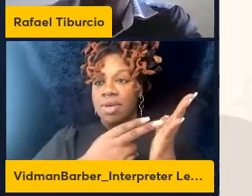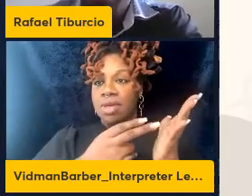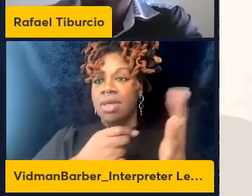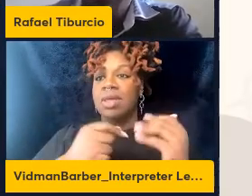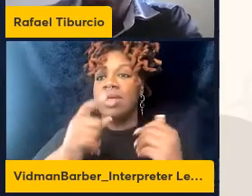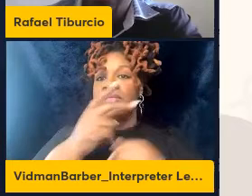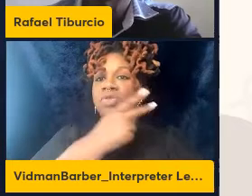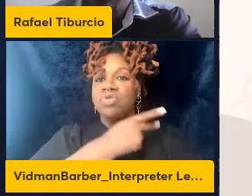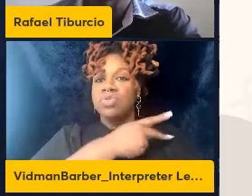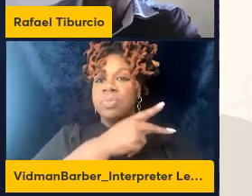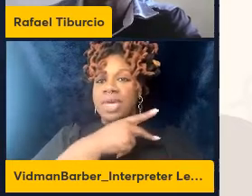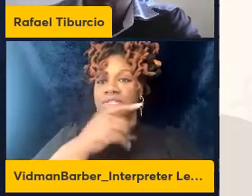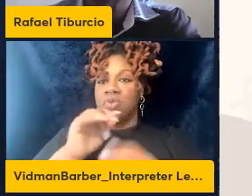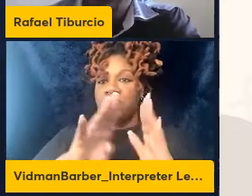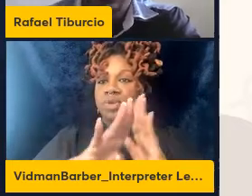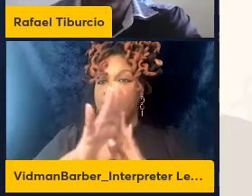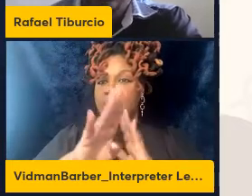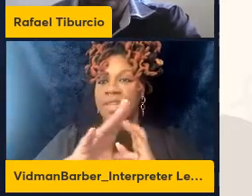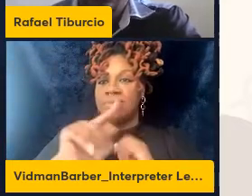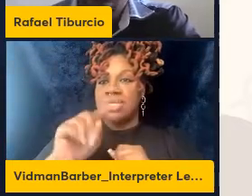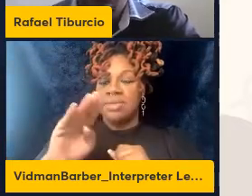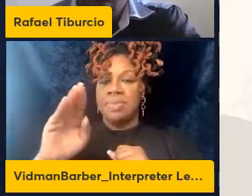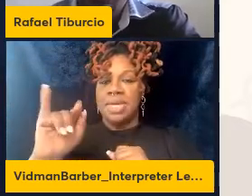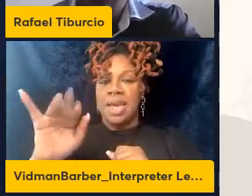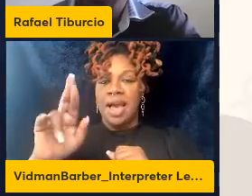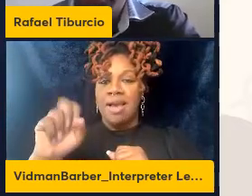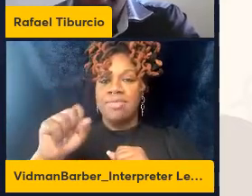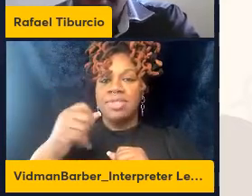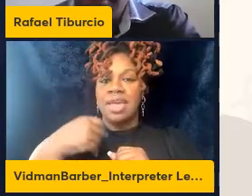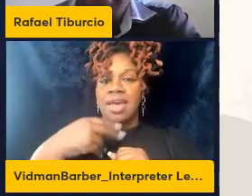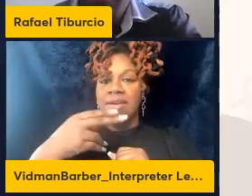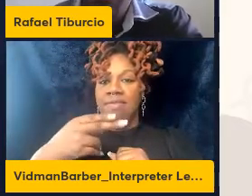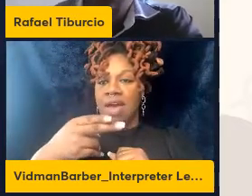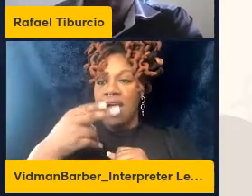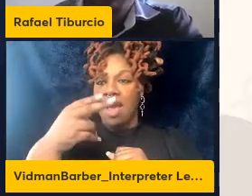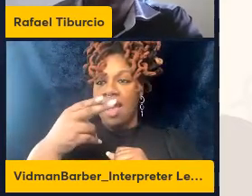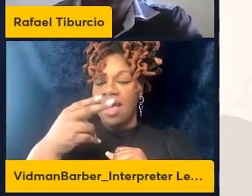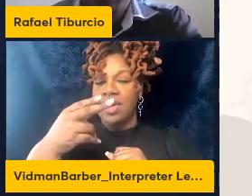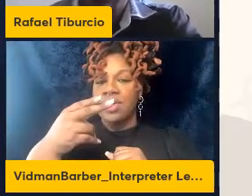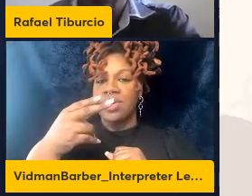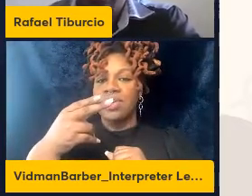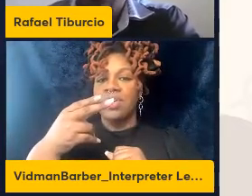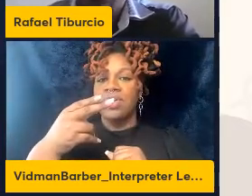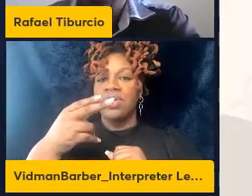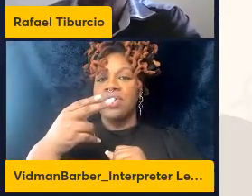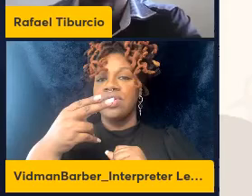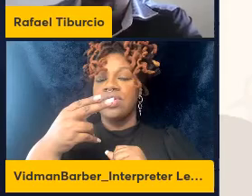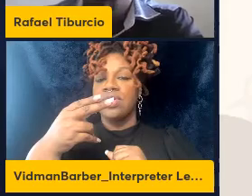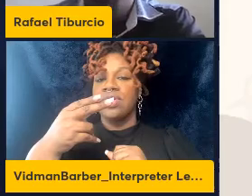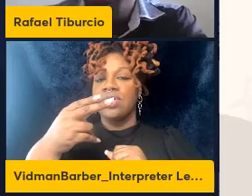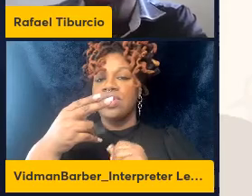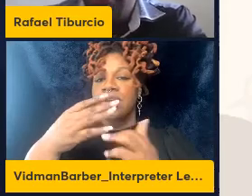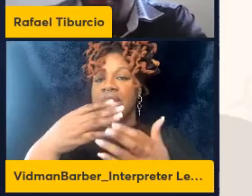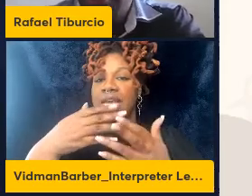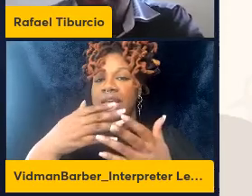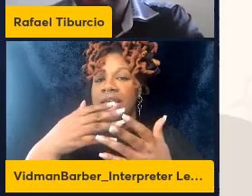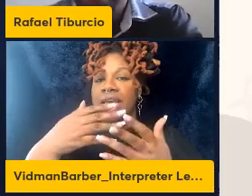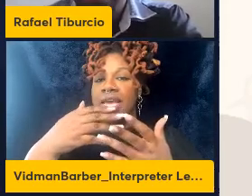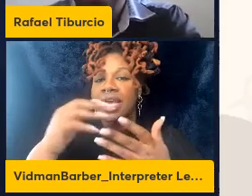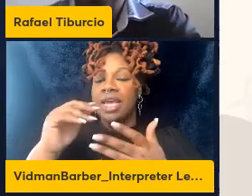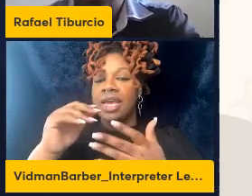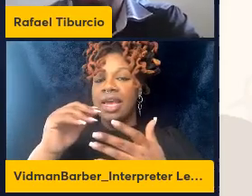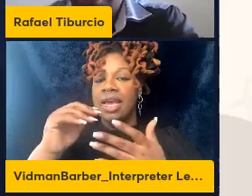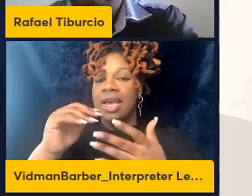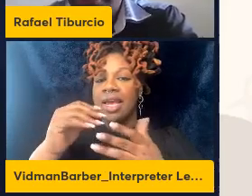develop TBIs they have a higher interactome network density before and after the initiative treatment and